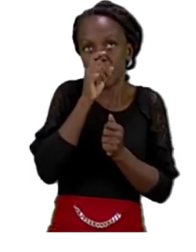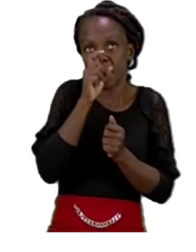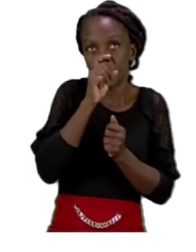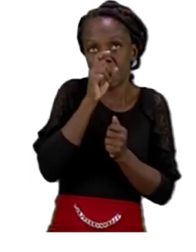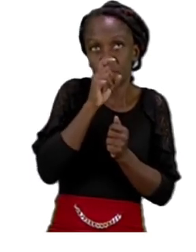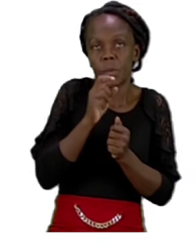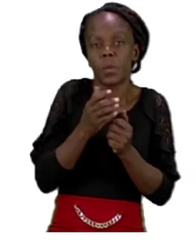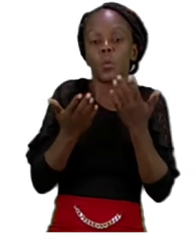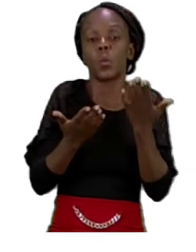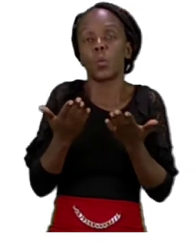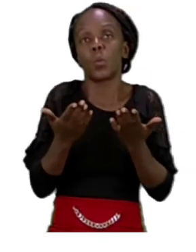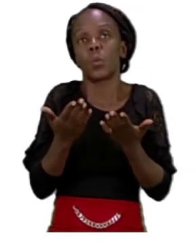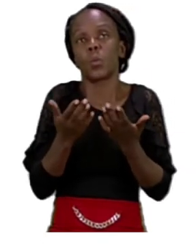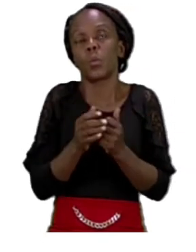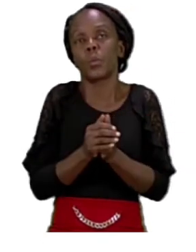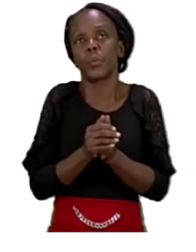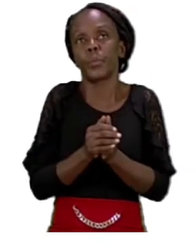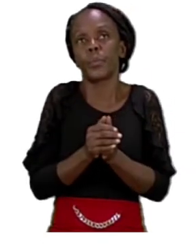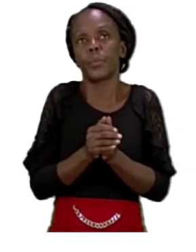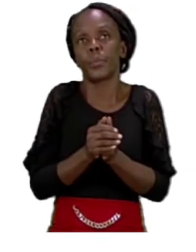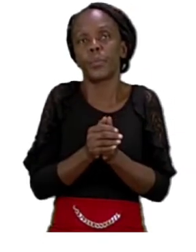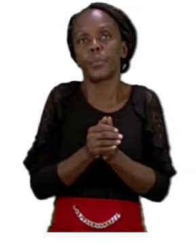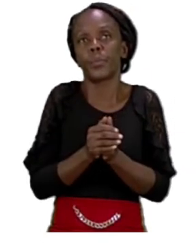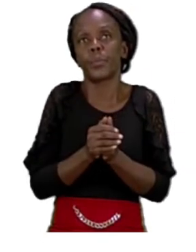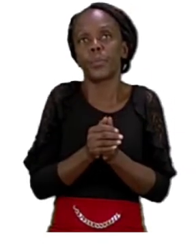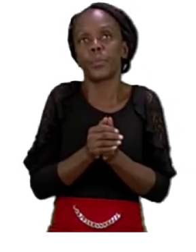sister, sister, sister, sister,